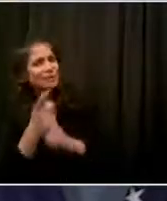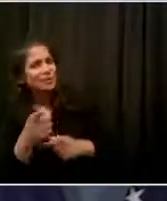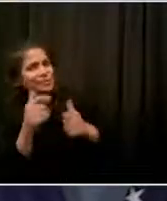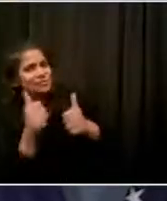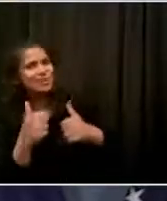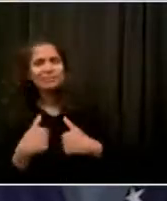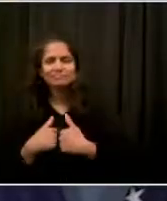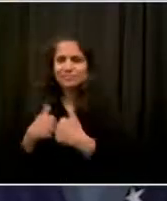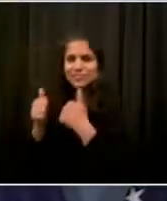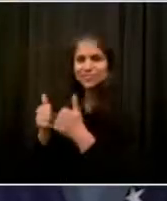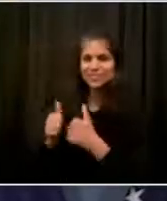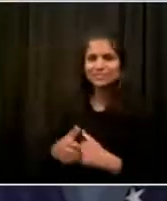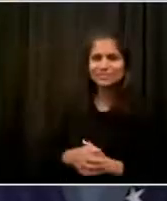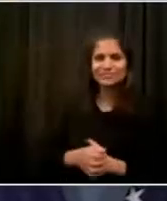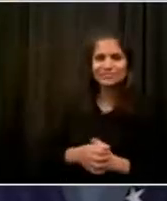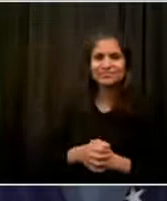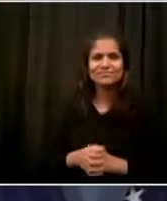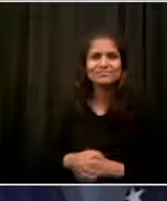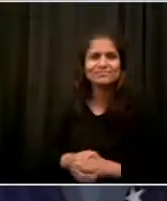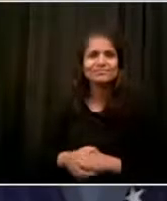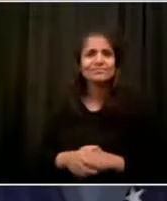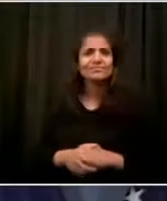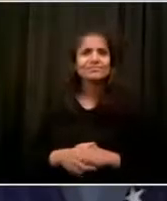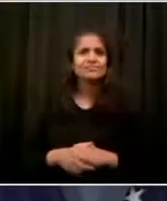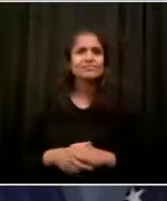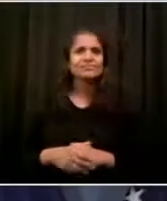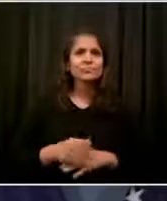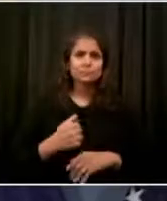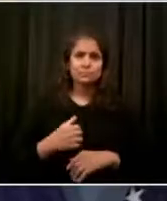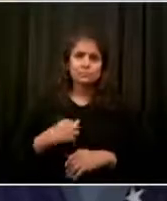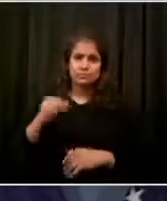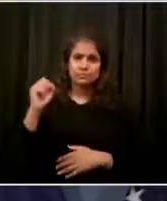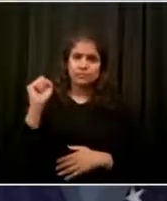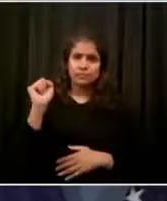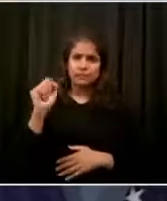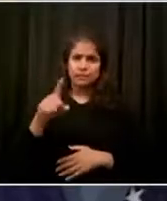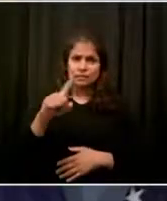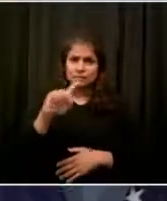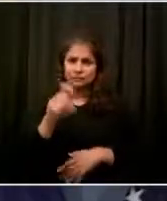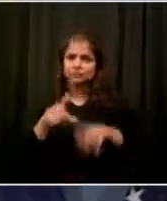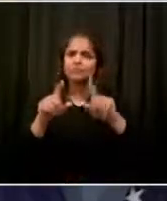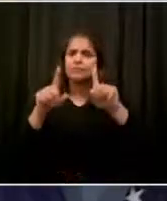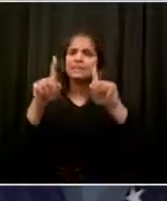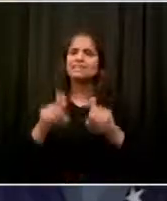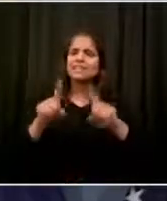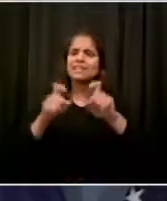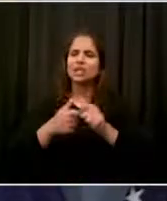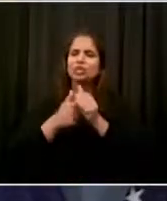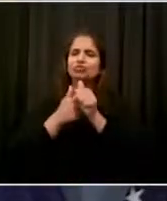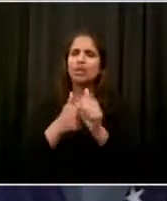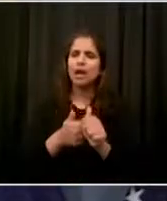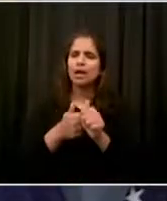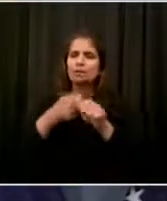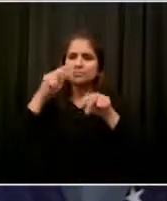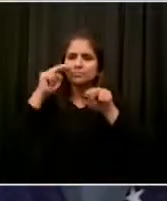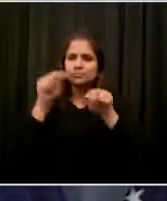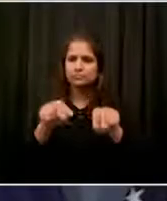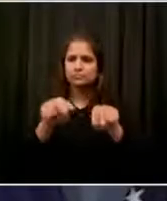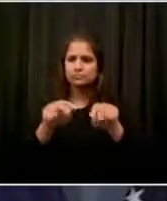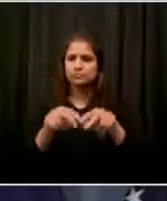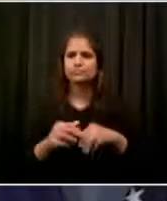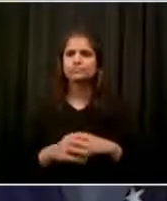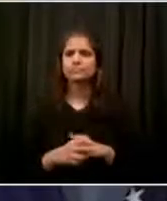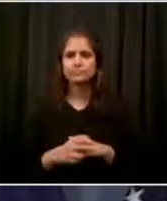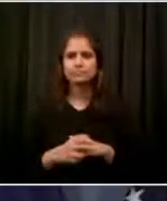about contact tracing. You know, we're still seeing a significant, definitely a lower number, but a significant number of new coronavirus cases each day.